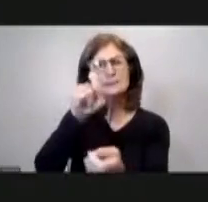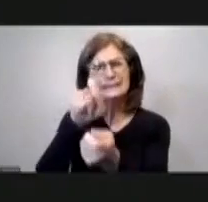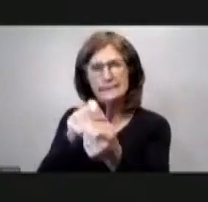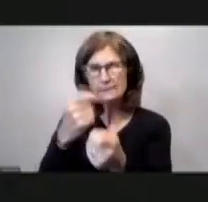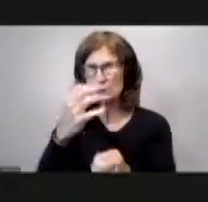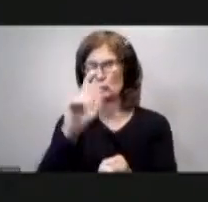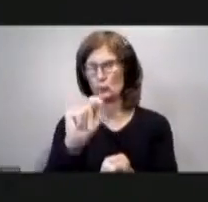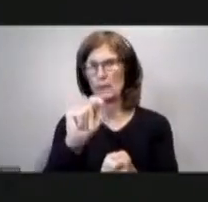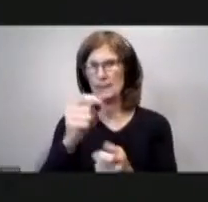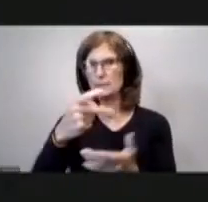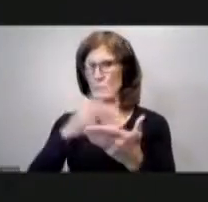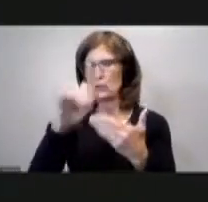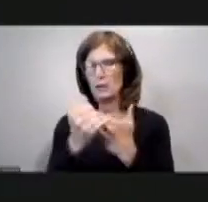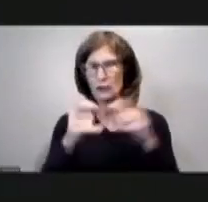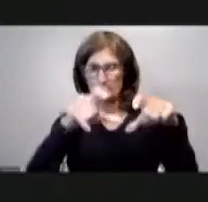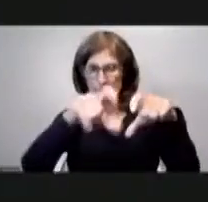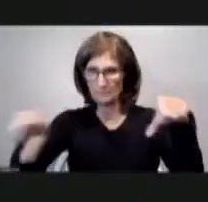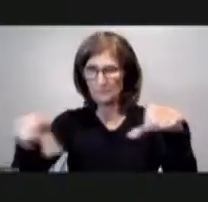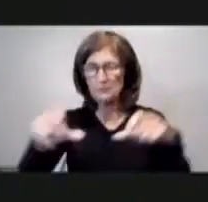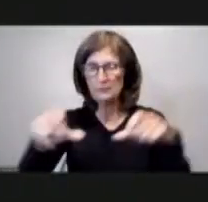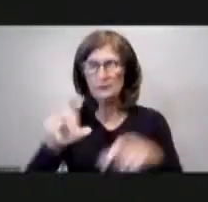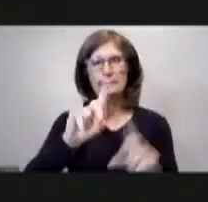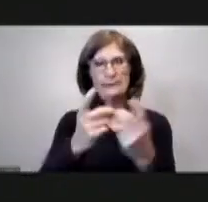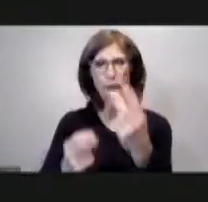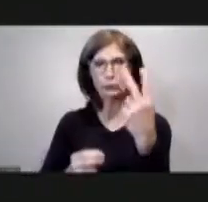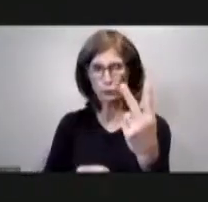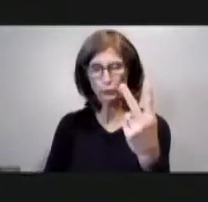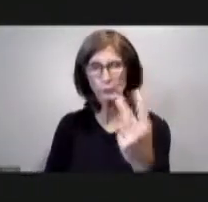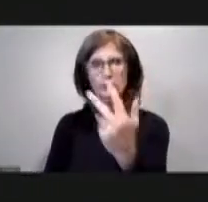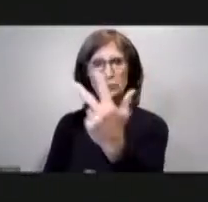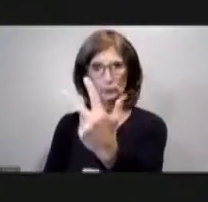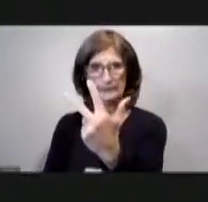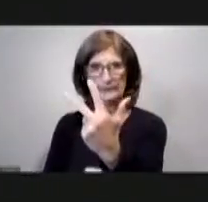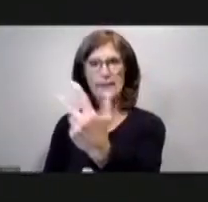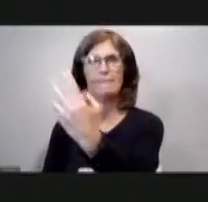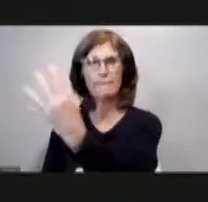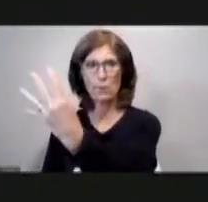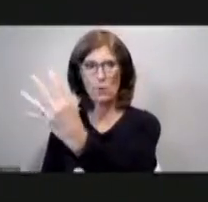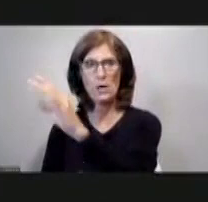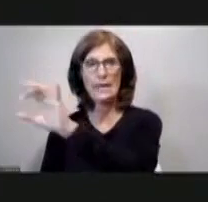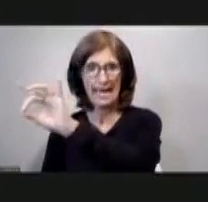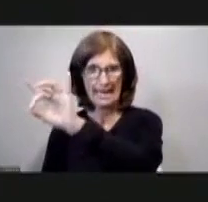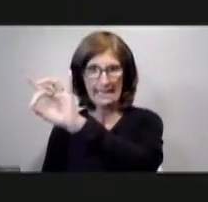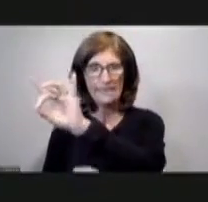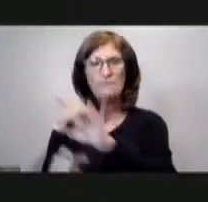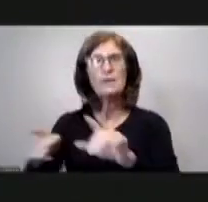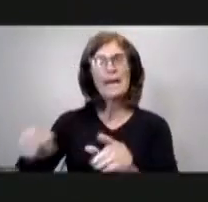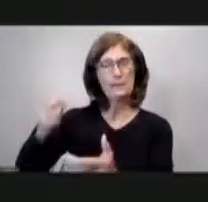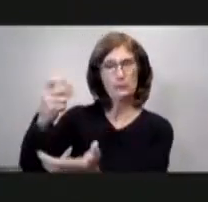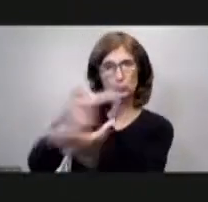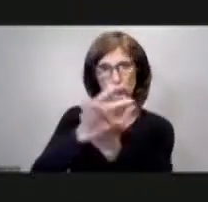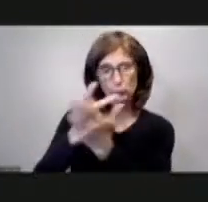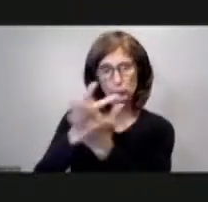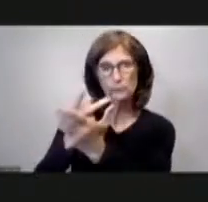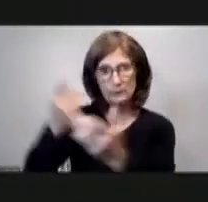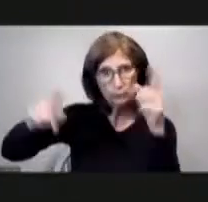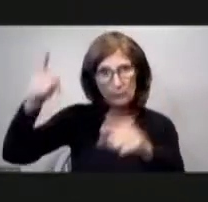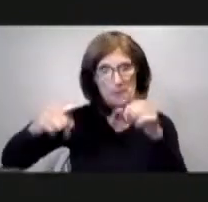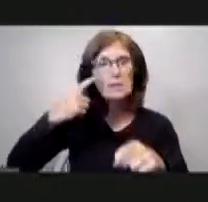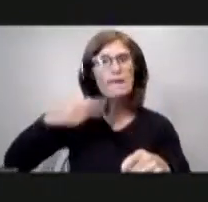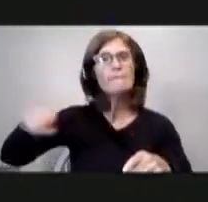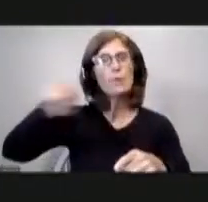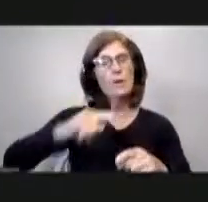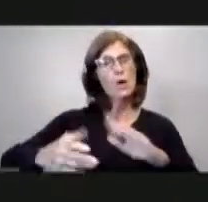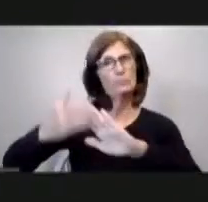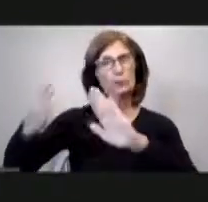district 2 district 3 district 4 and district 8 and authorize a subsequent agreement or agreements for operation